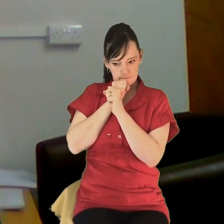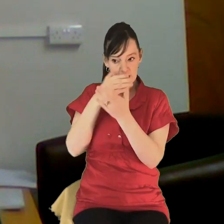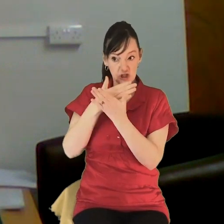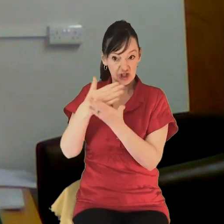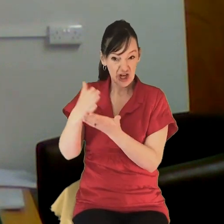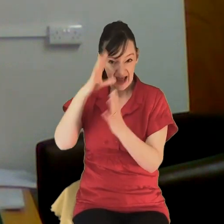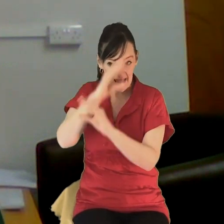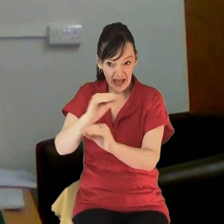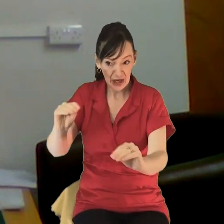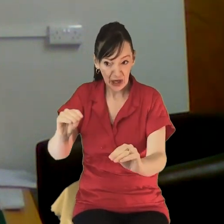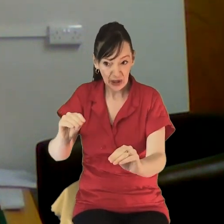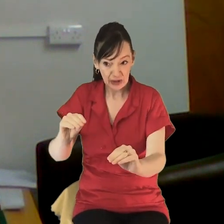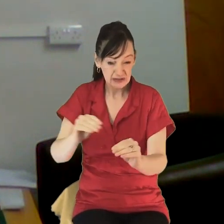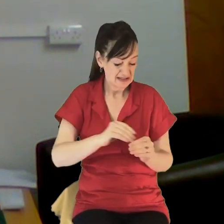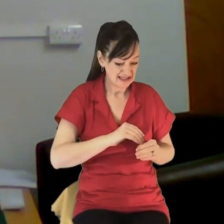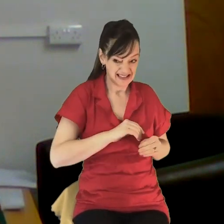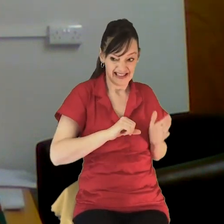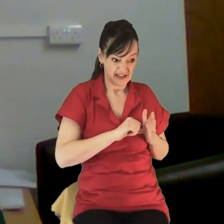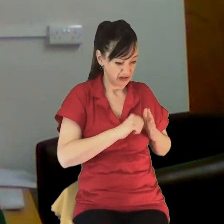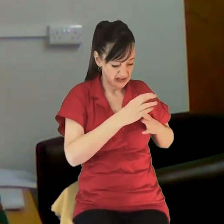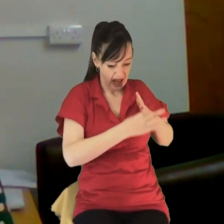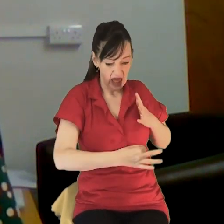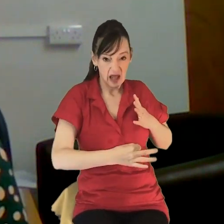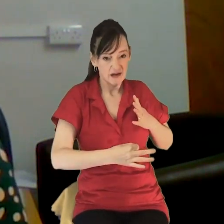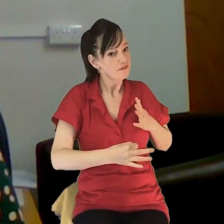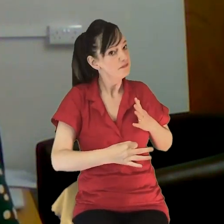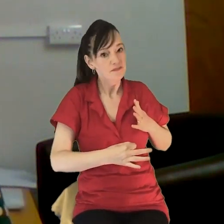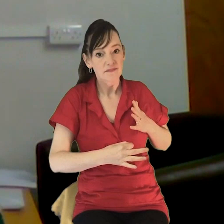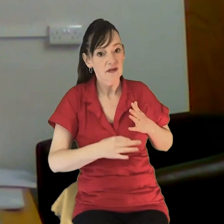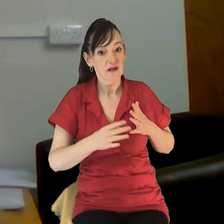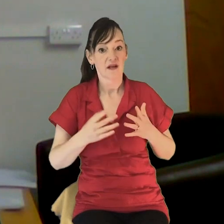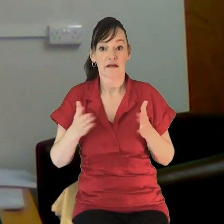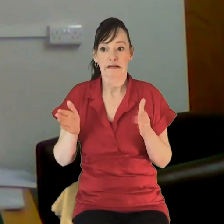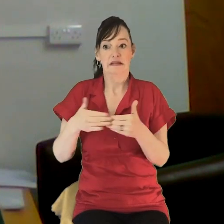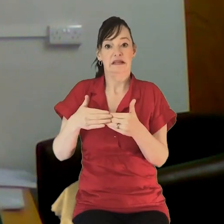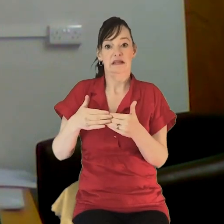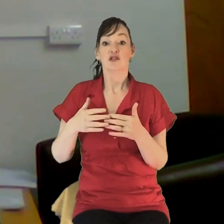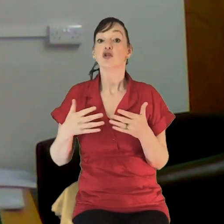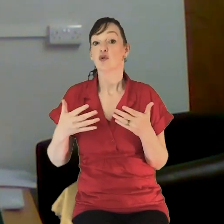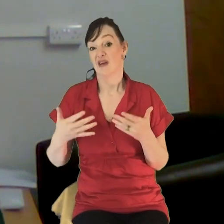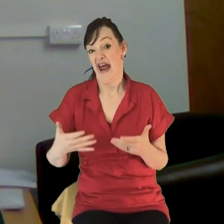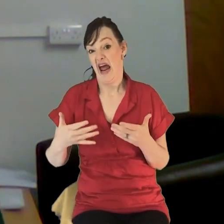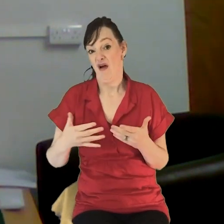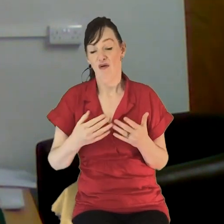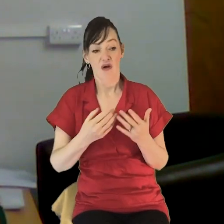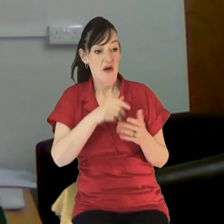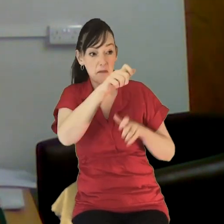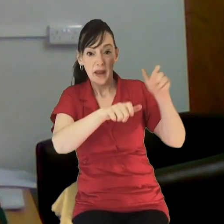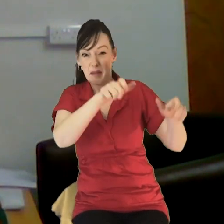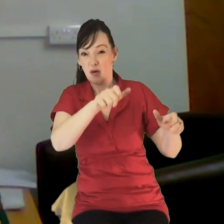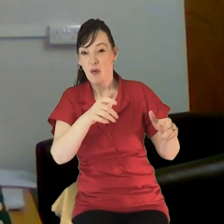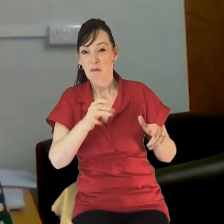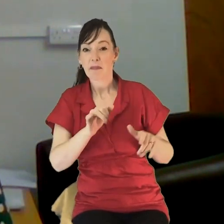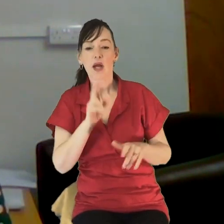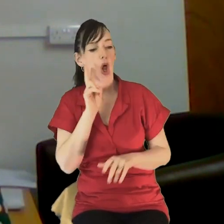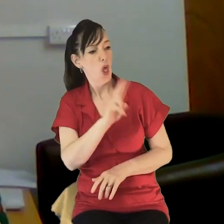doors. And so I think we can often misread it as people involved in pastoral ministry, things that might look fine at the moment. I